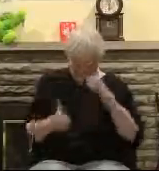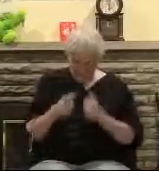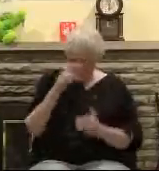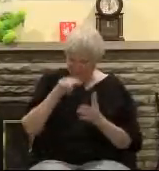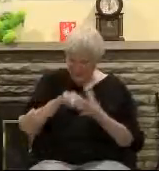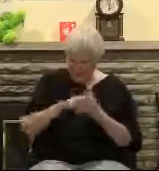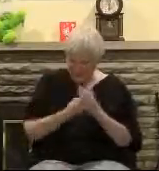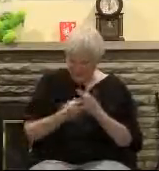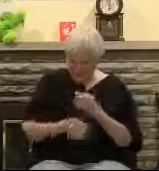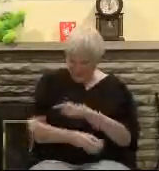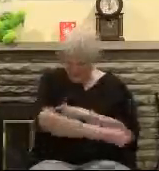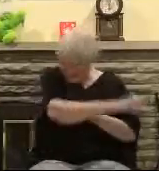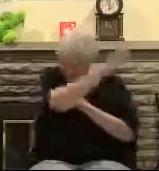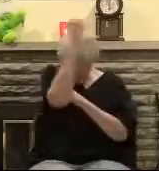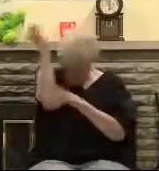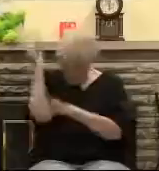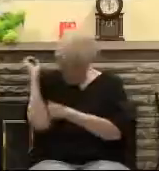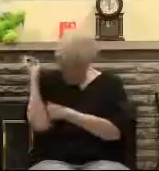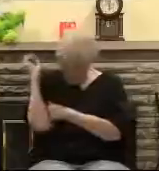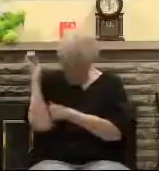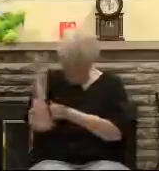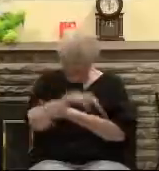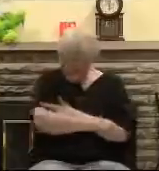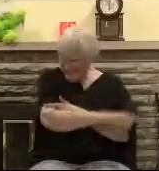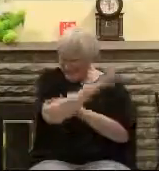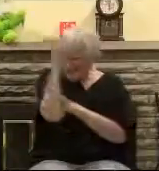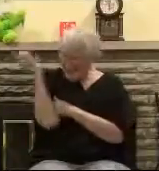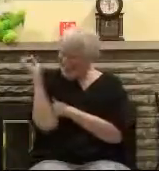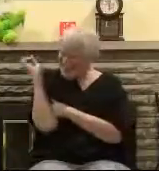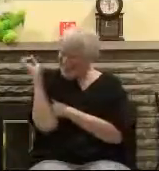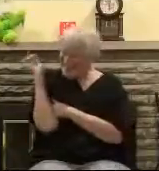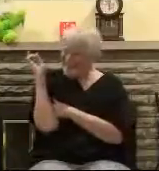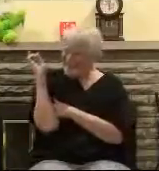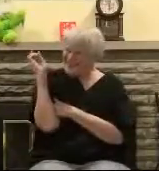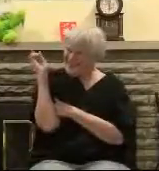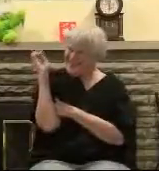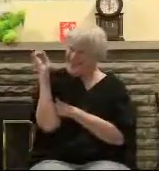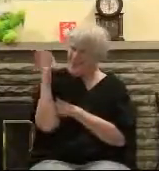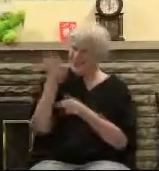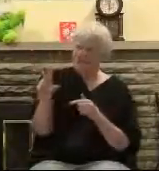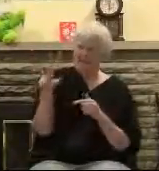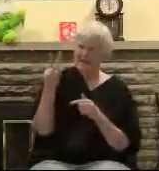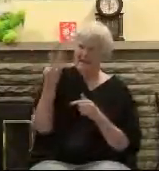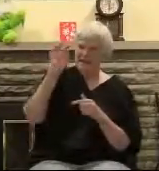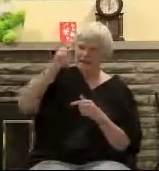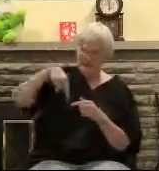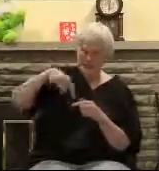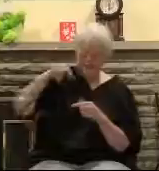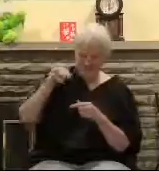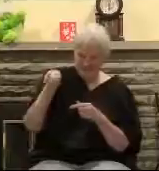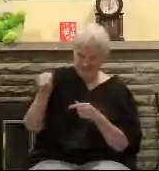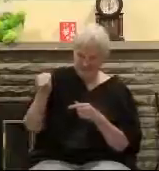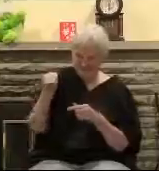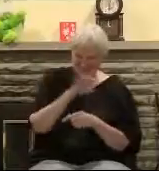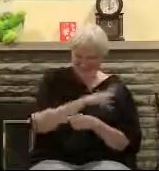which began at dawn the day begins at dawn and so the ninth hour would be 3 p.m. Sometime between